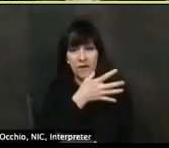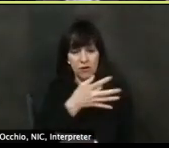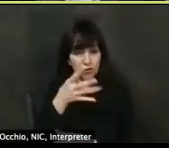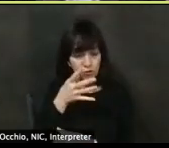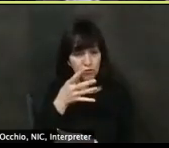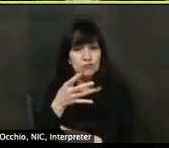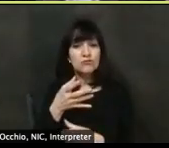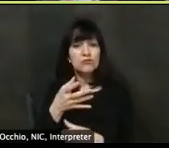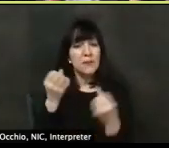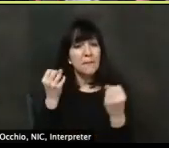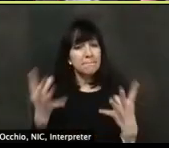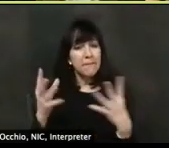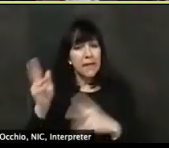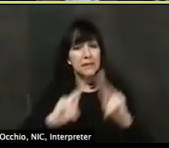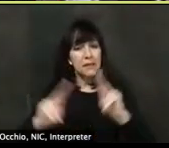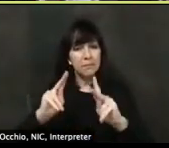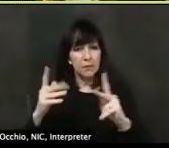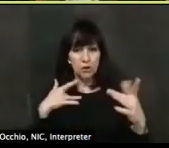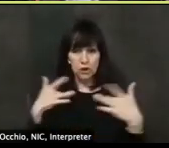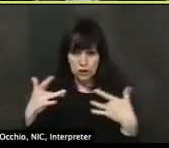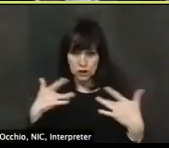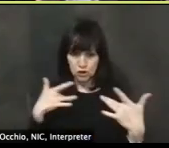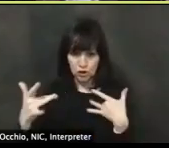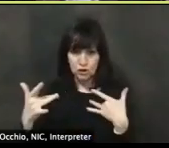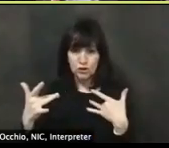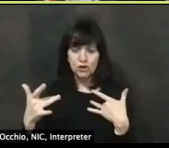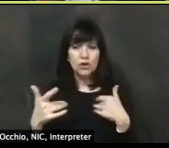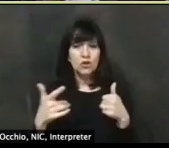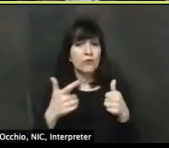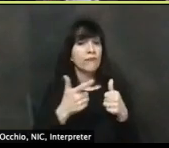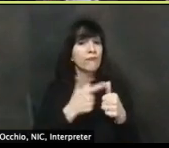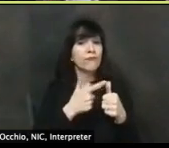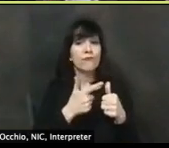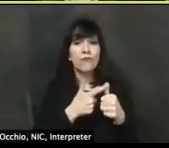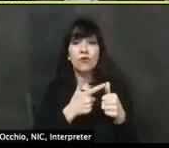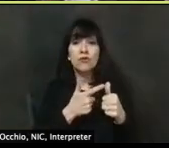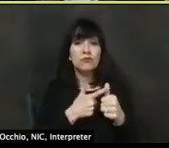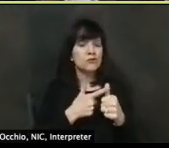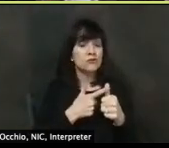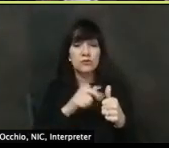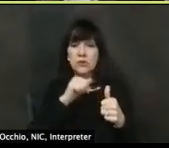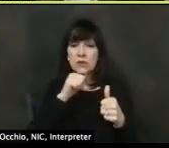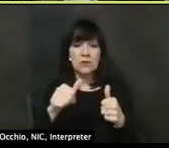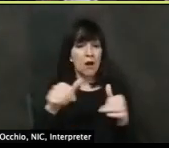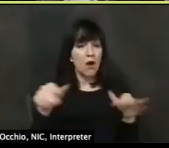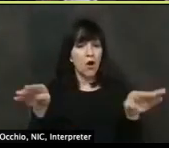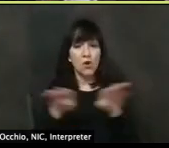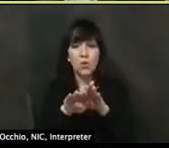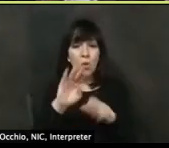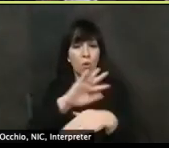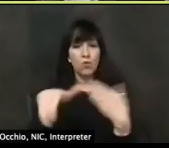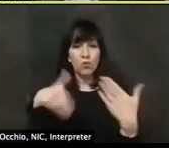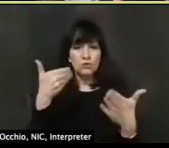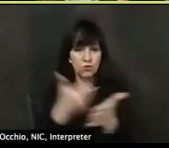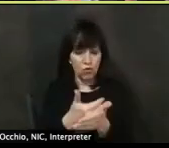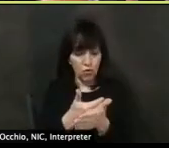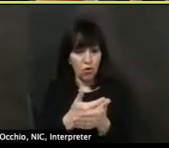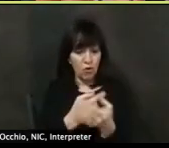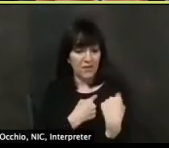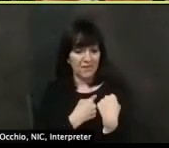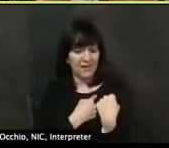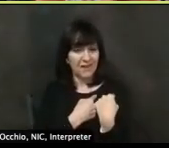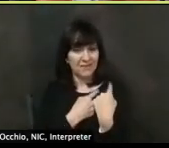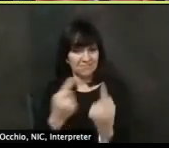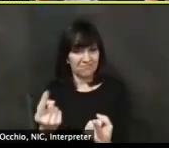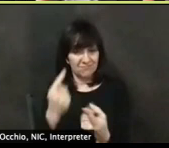of concerns, uh, initially we did not shut them down completely, but there's been a lot of concerns over the last, uh, couple of weeks that there were